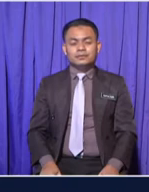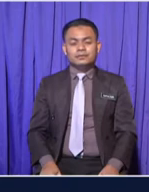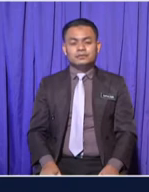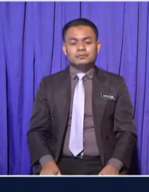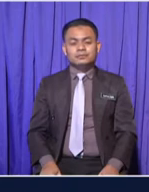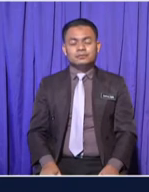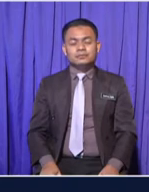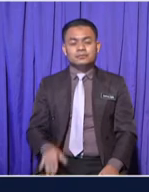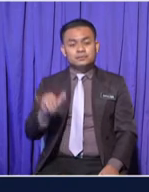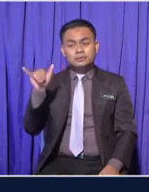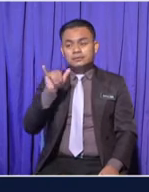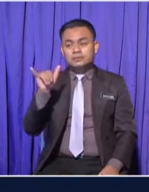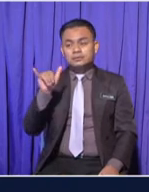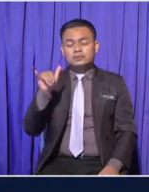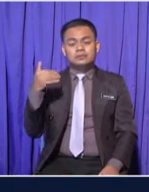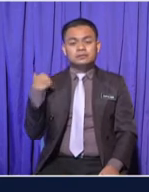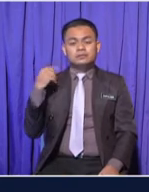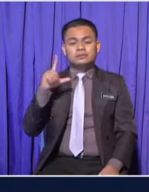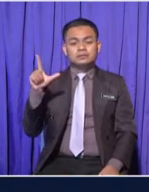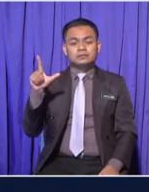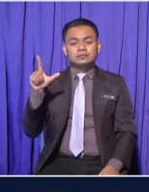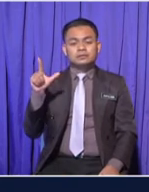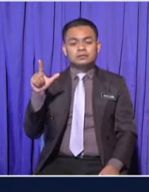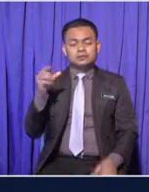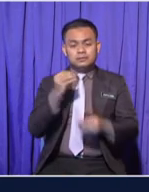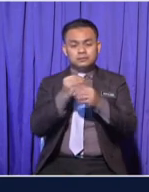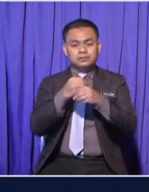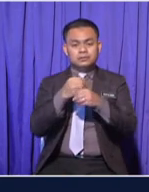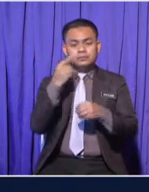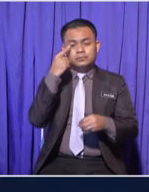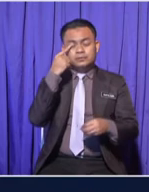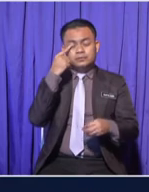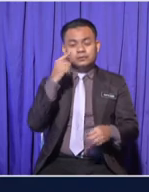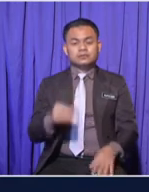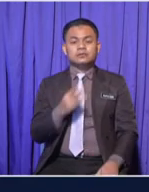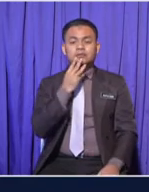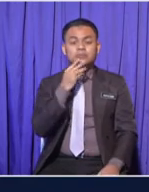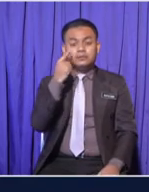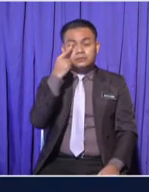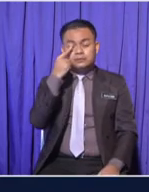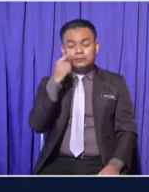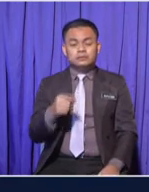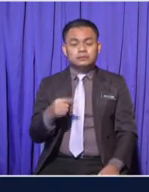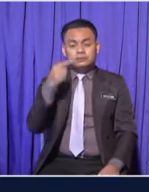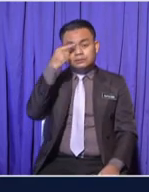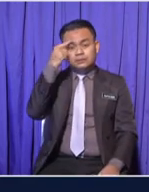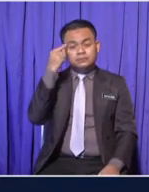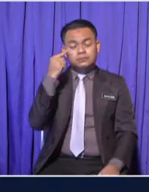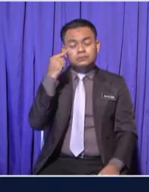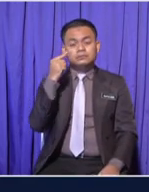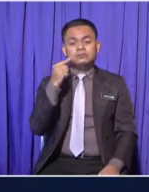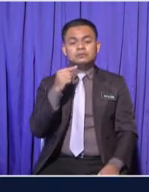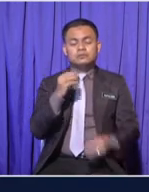The are The eye shape Iris colour Eyebrow shape And